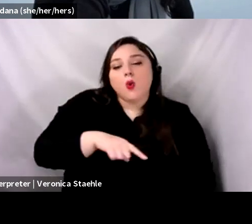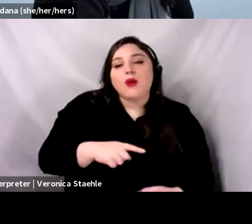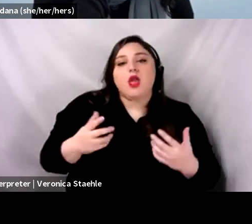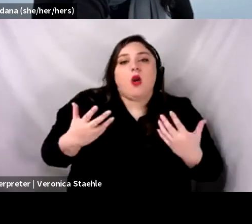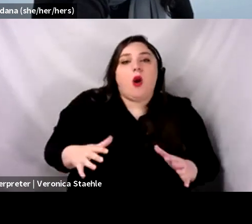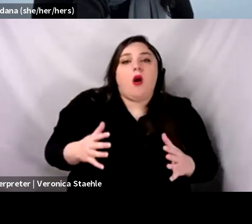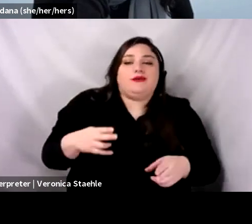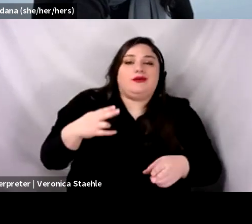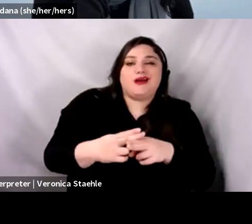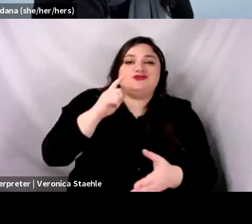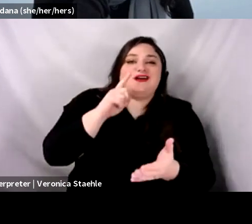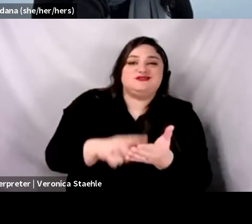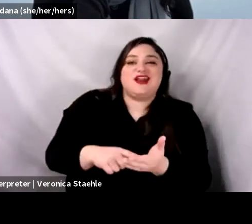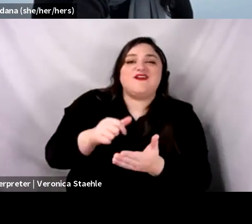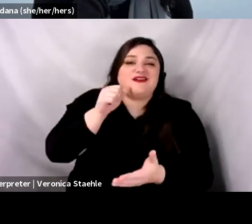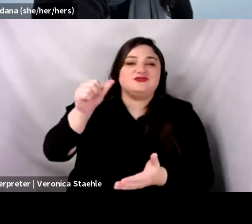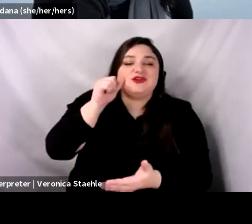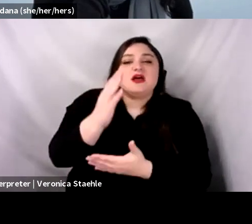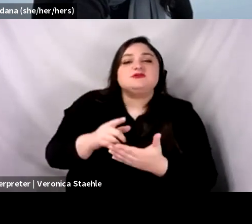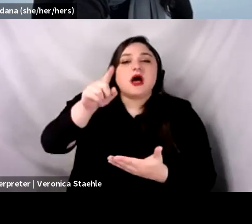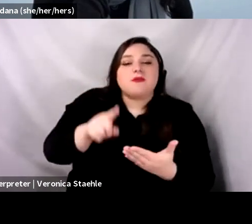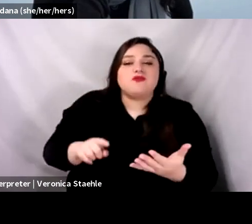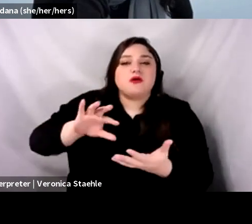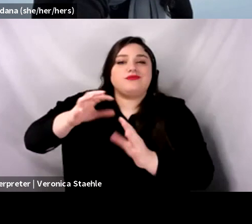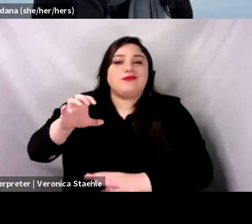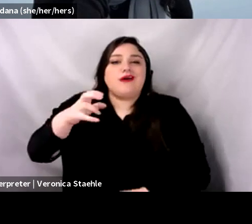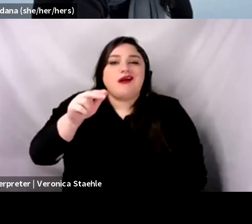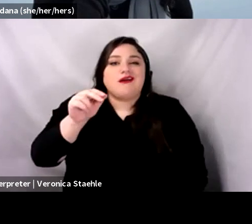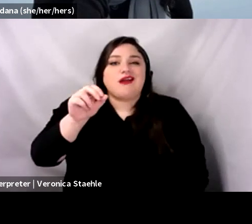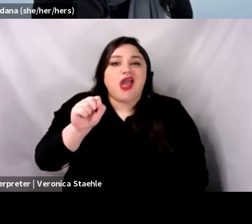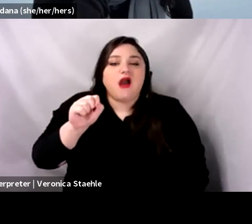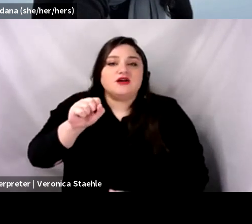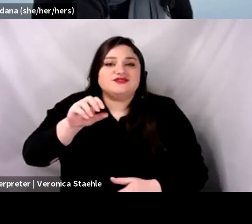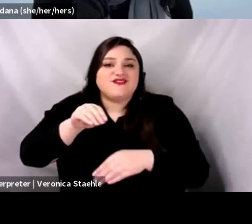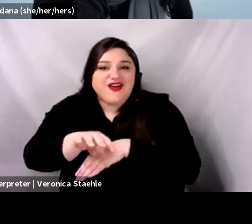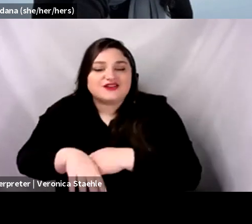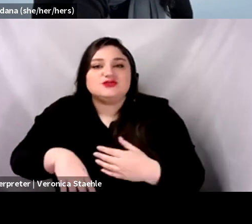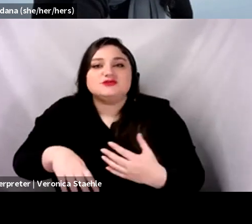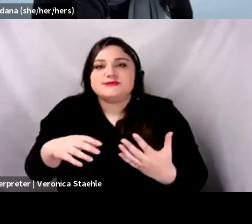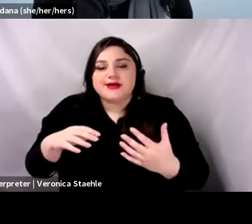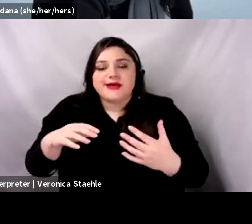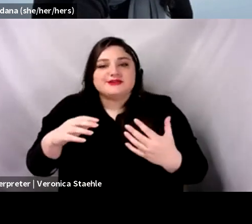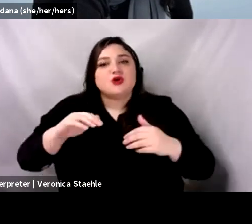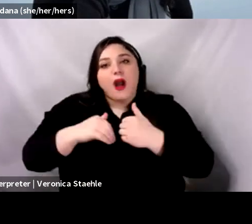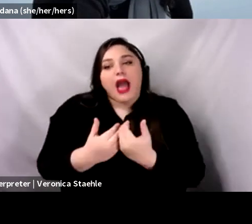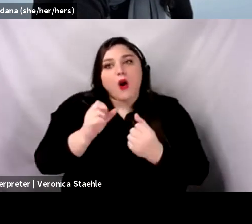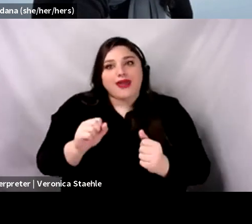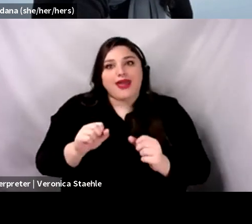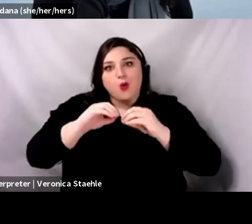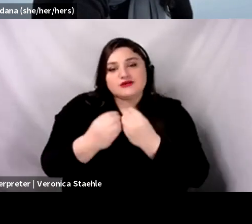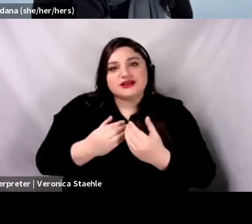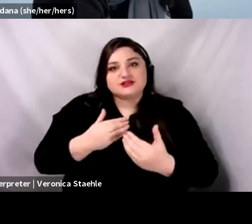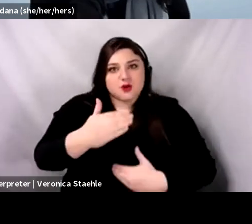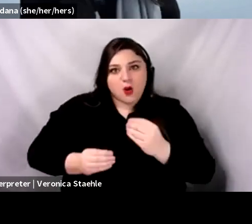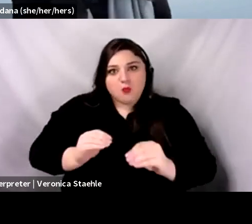scenarios. Many of them have to do with turnover or movement of people within an organization during an implementation process. And,